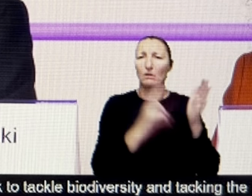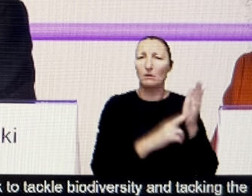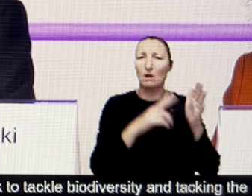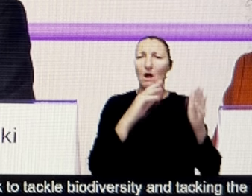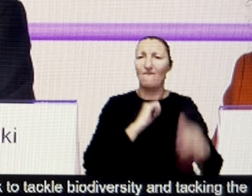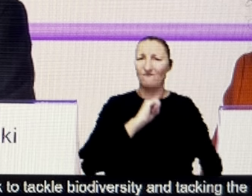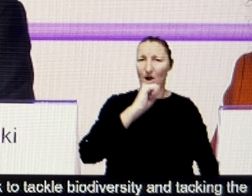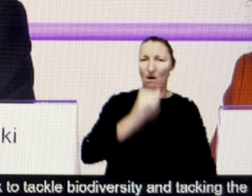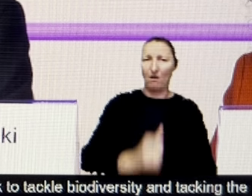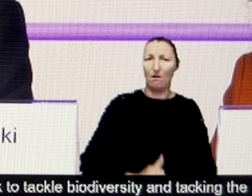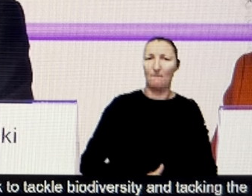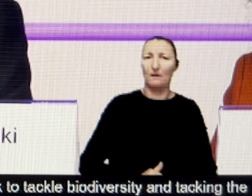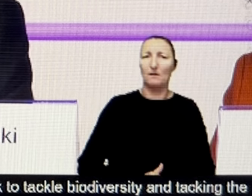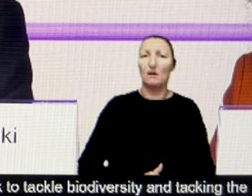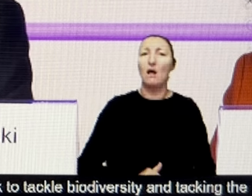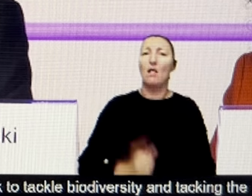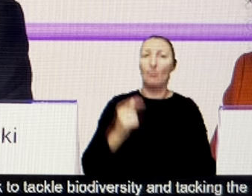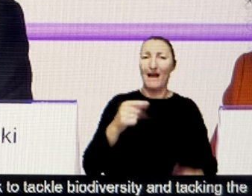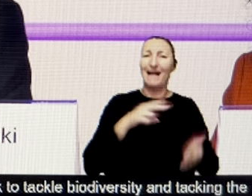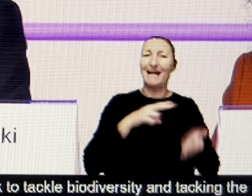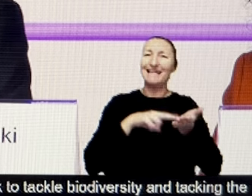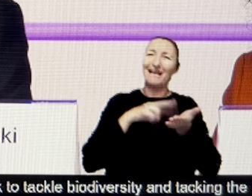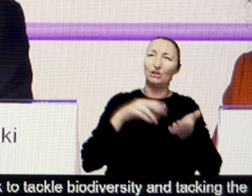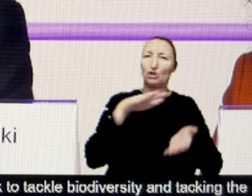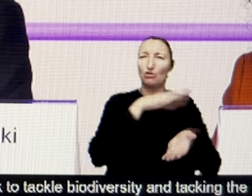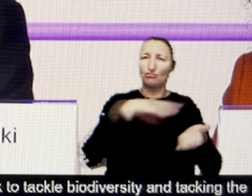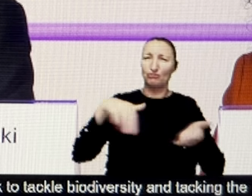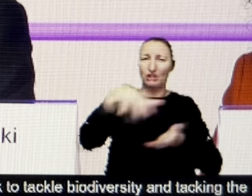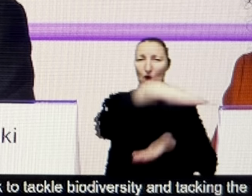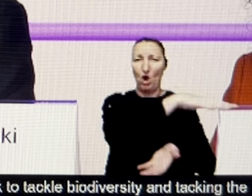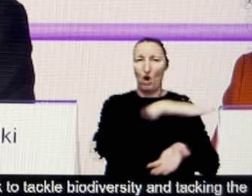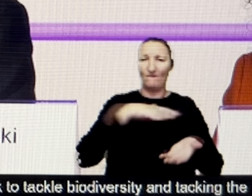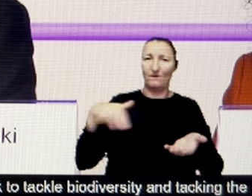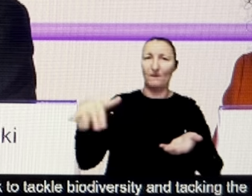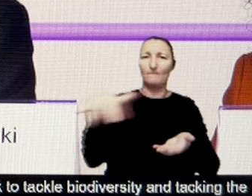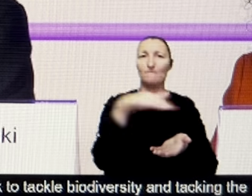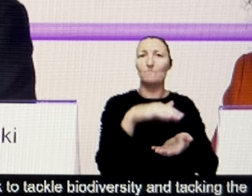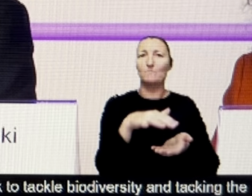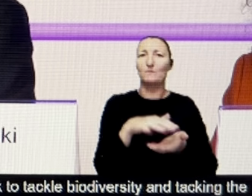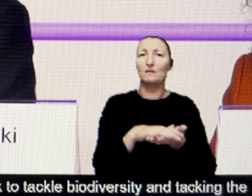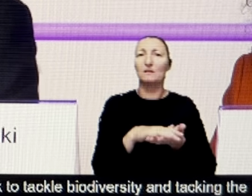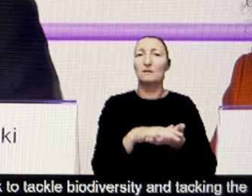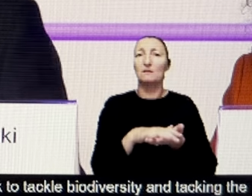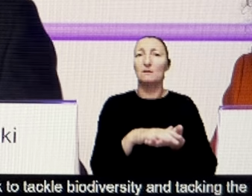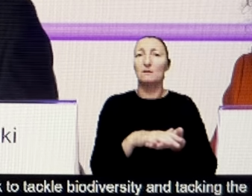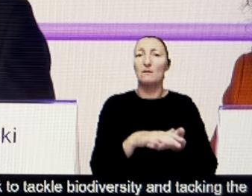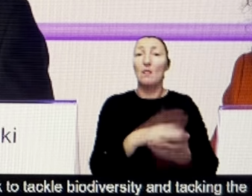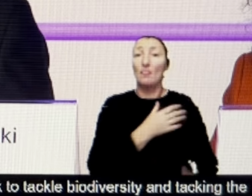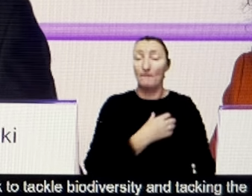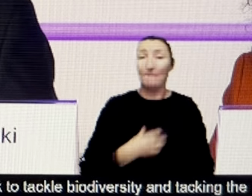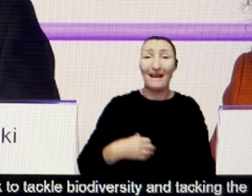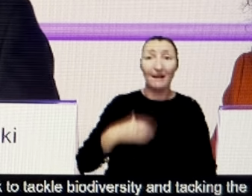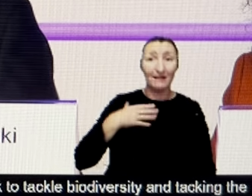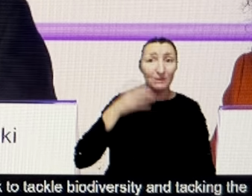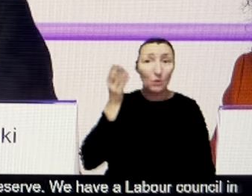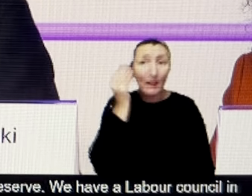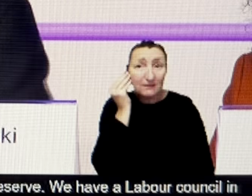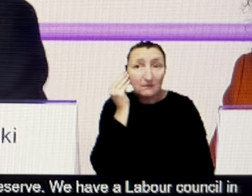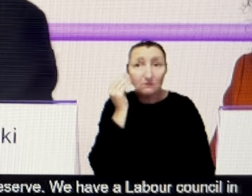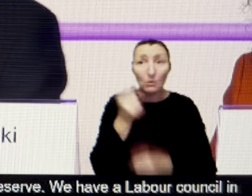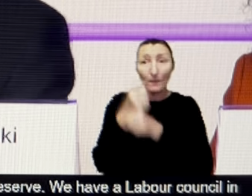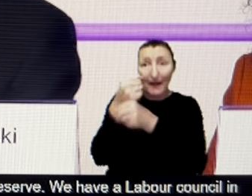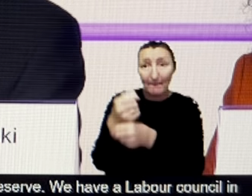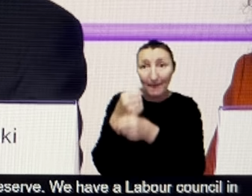Now, of course, we have a Labour council in Ealing, and they need to hear the calls of campaigners very clearly. A third of London's